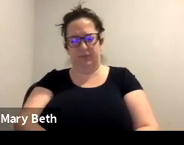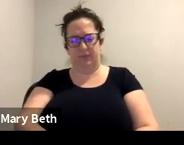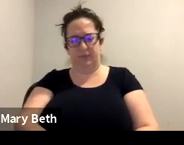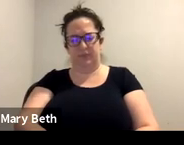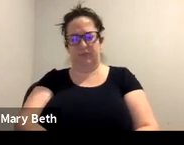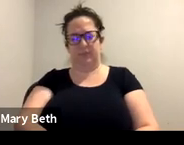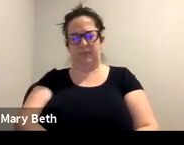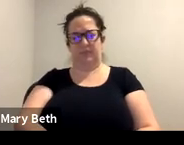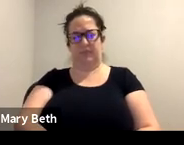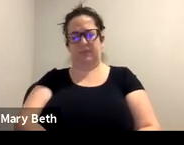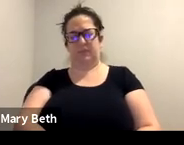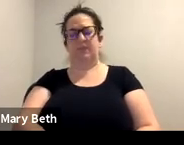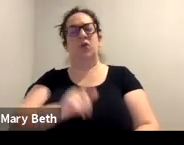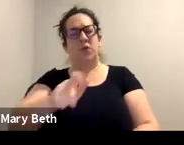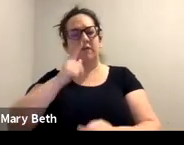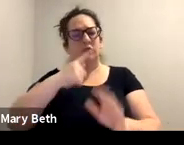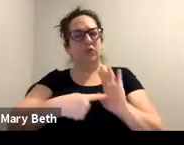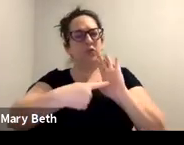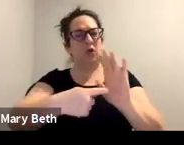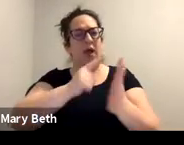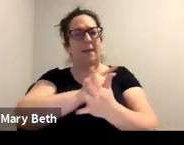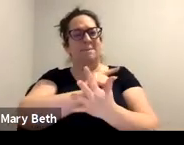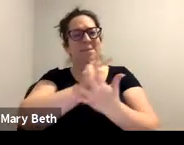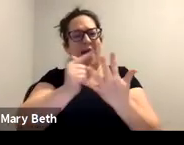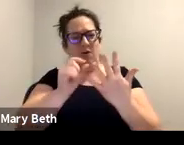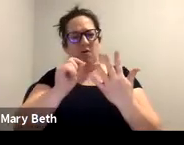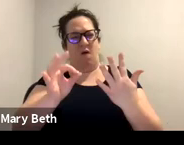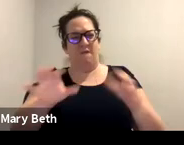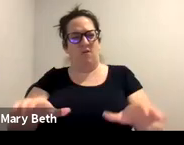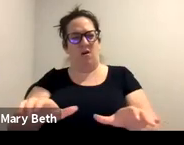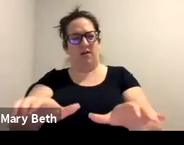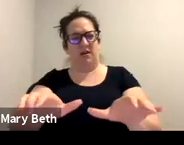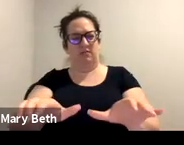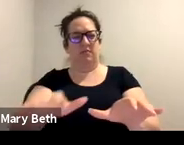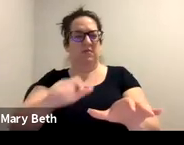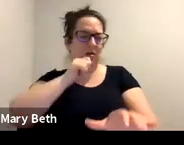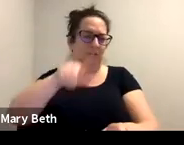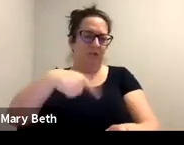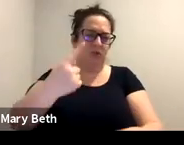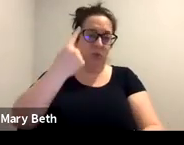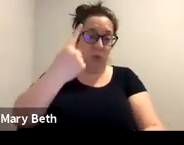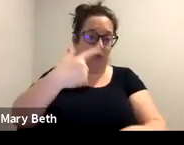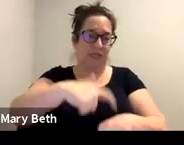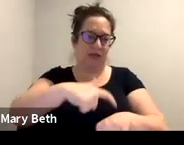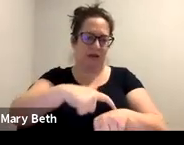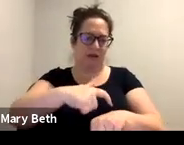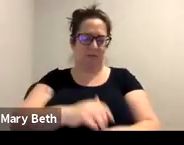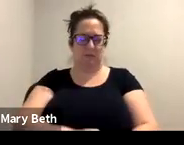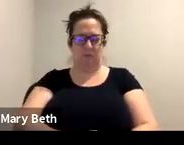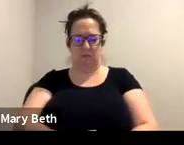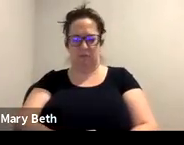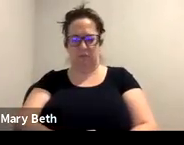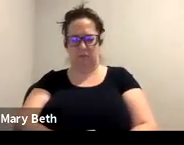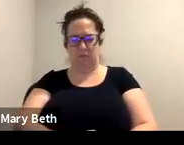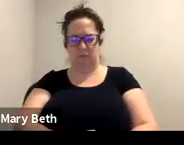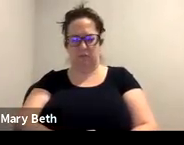time. Well, I'll just go through each of them just very briefly, just in case it's helpful to somebody. The domestic